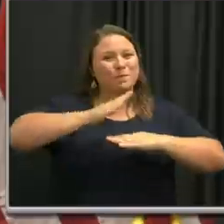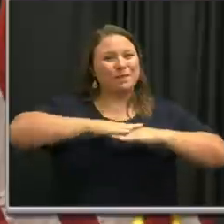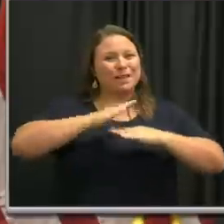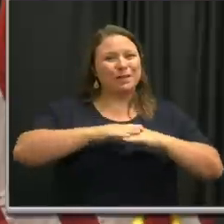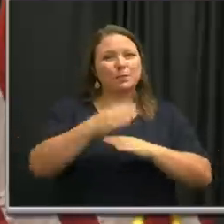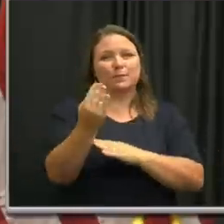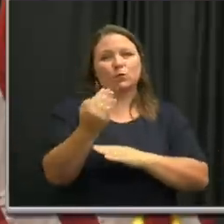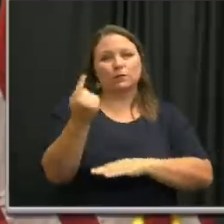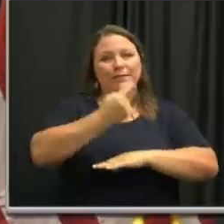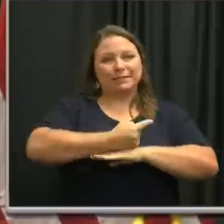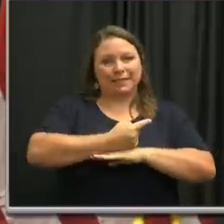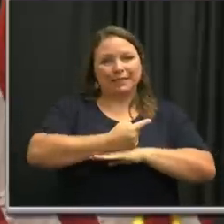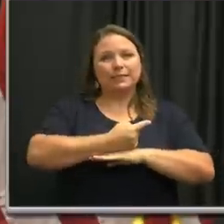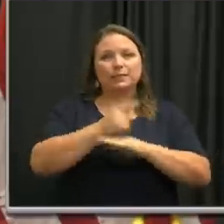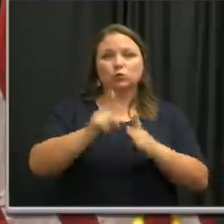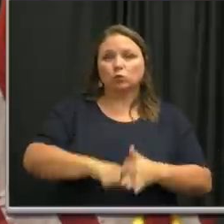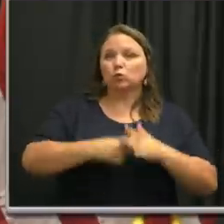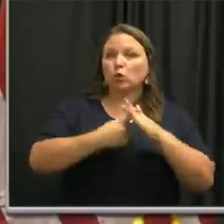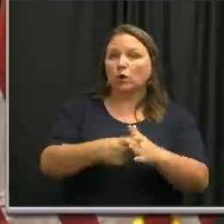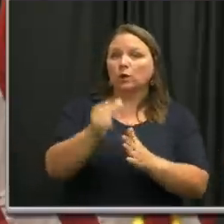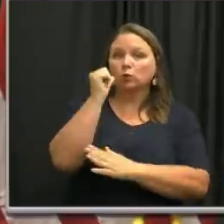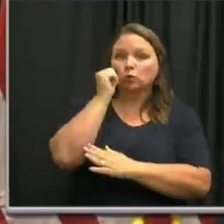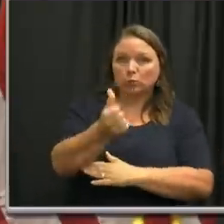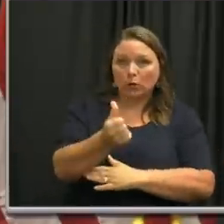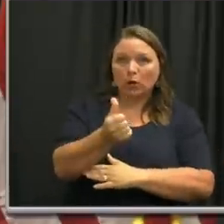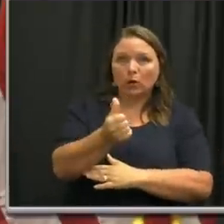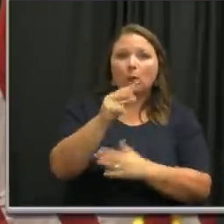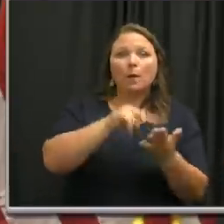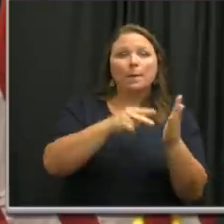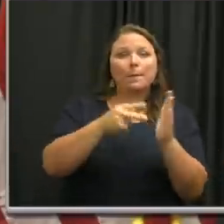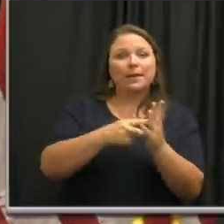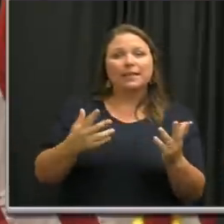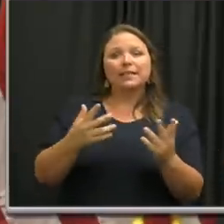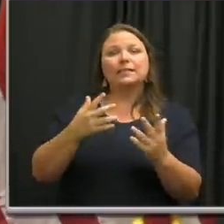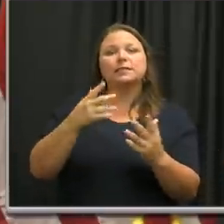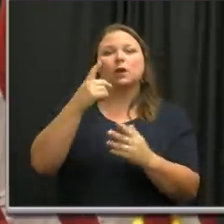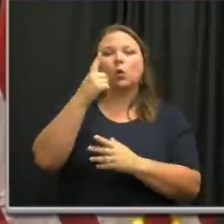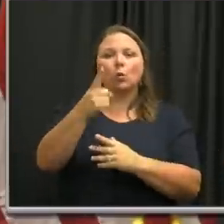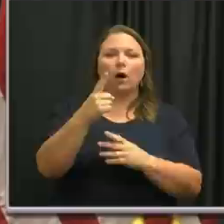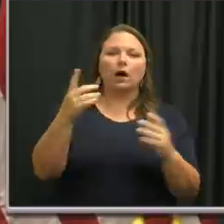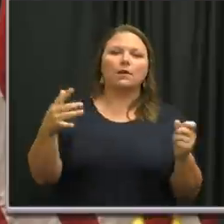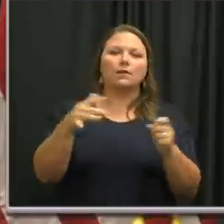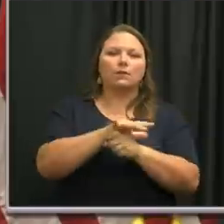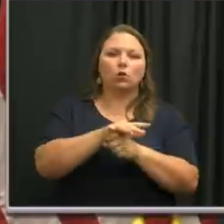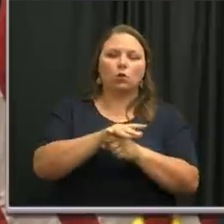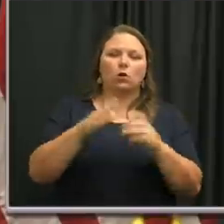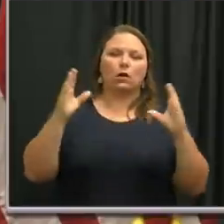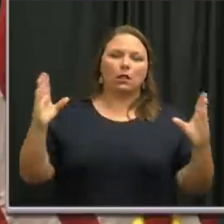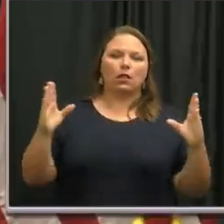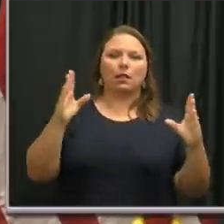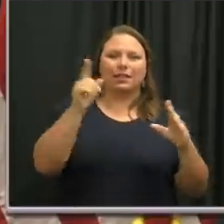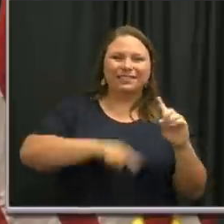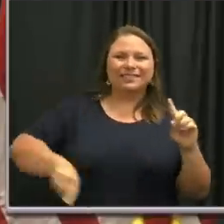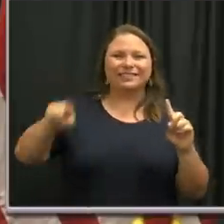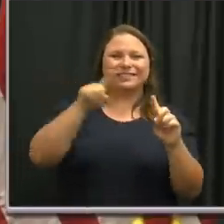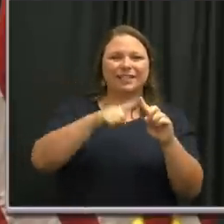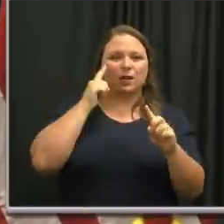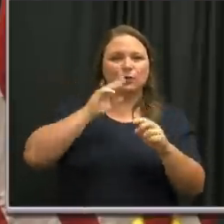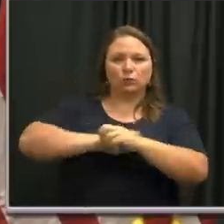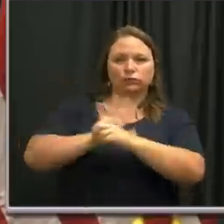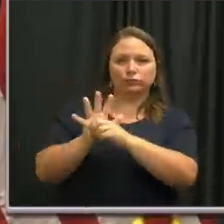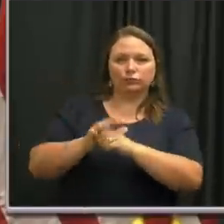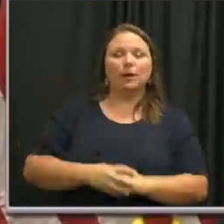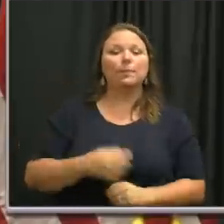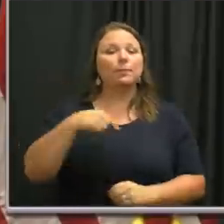of 14 days beginning tomorrow, which is equal to one incubation cycle of the coronavirus. Our